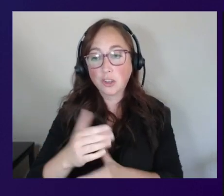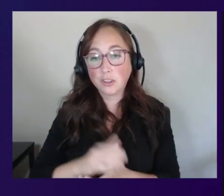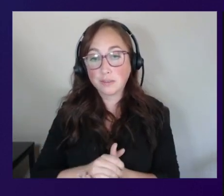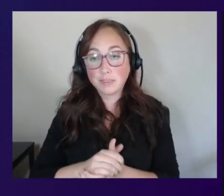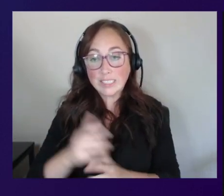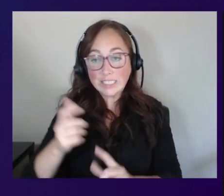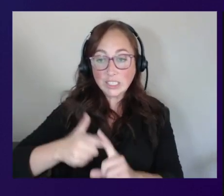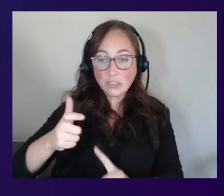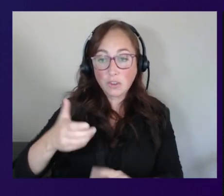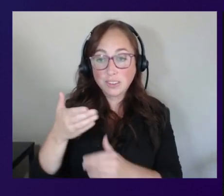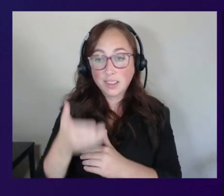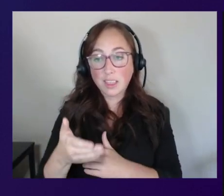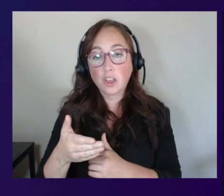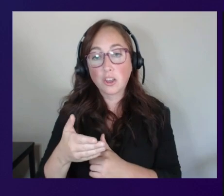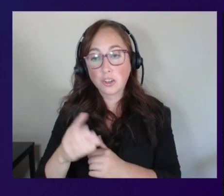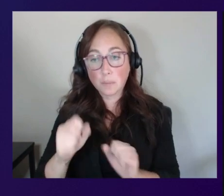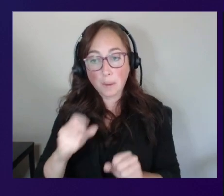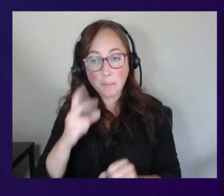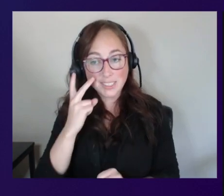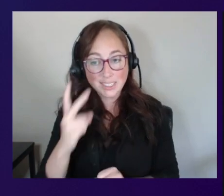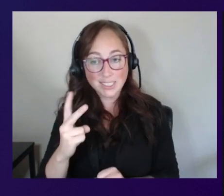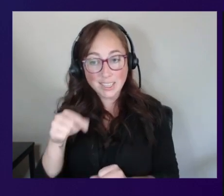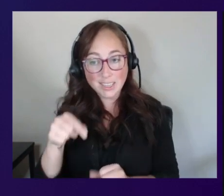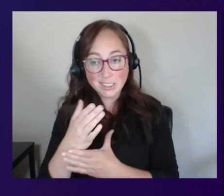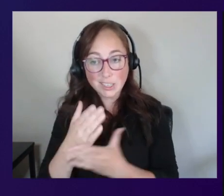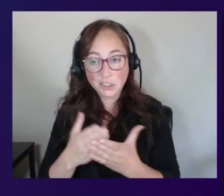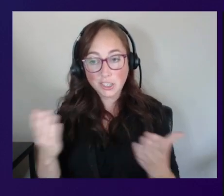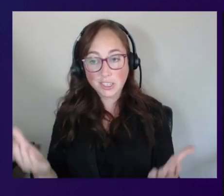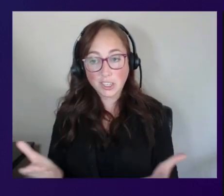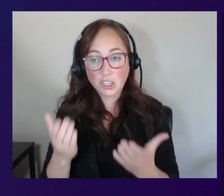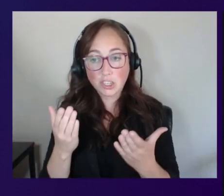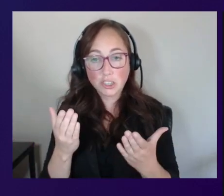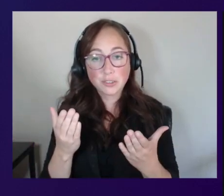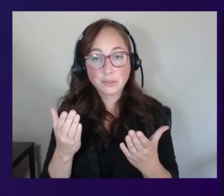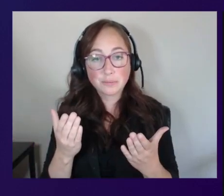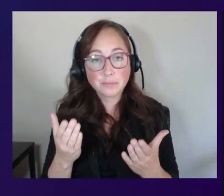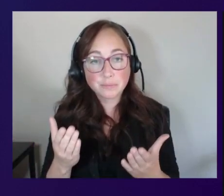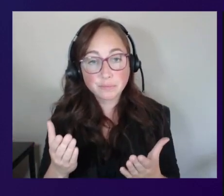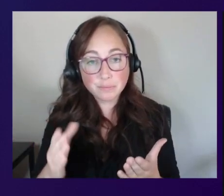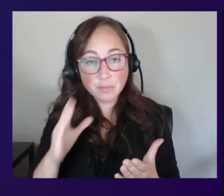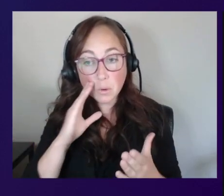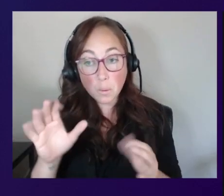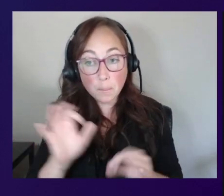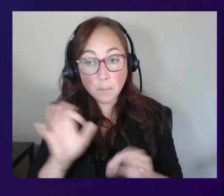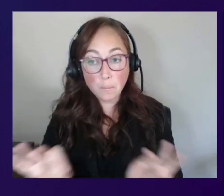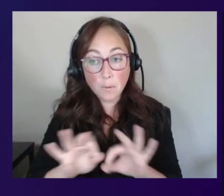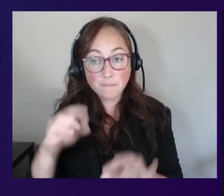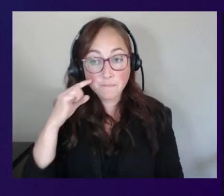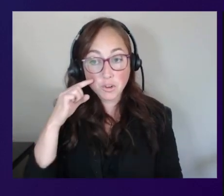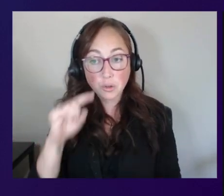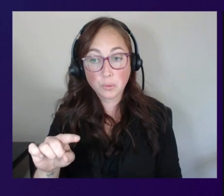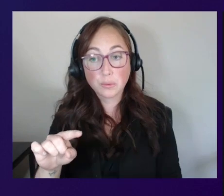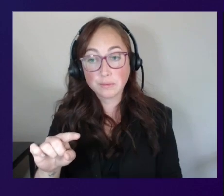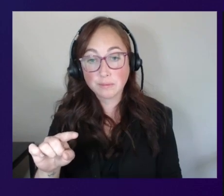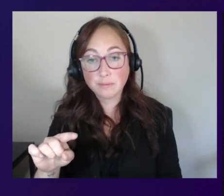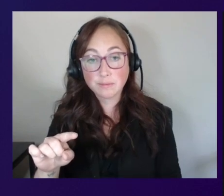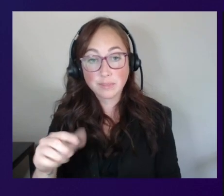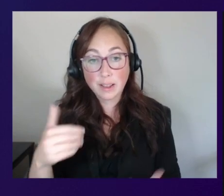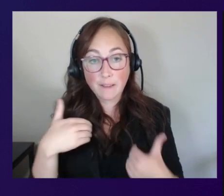creating that new vpc this section here on those new vpc settings and this is going to be important if you already have a an amazon